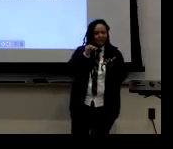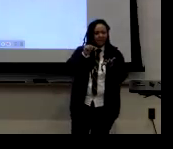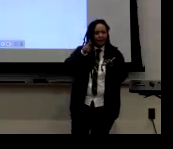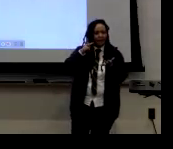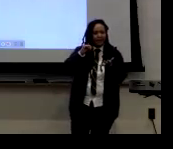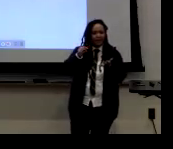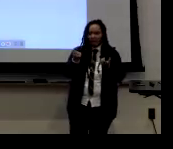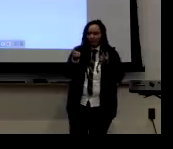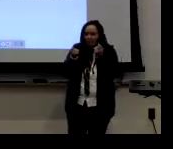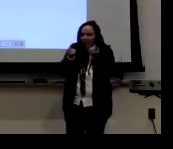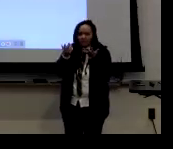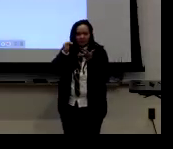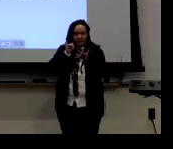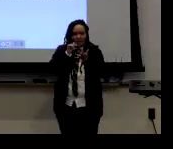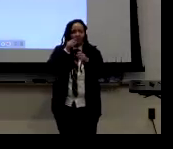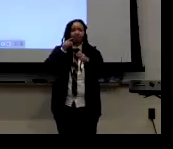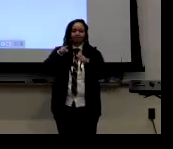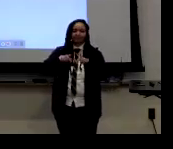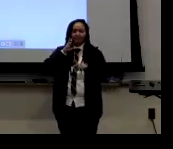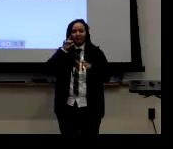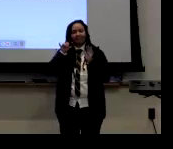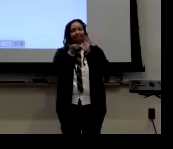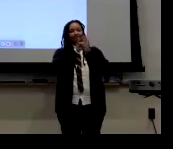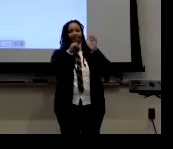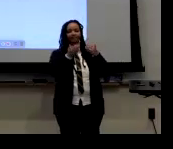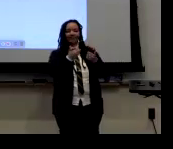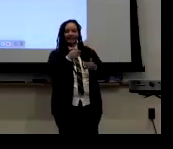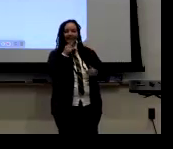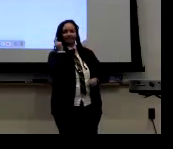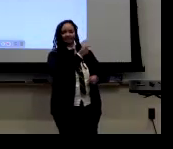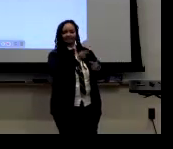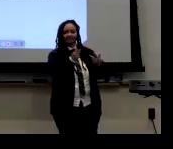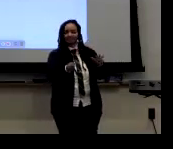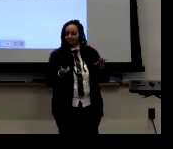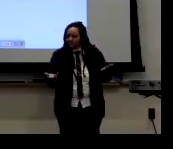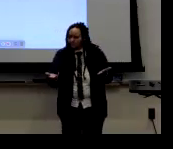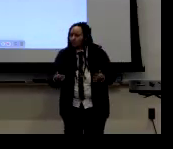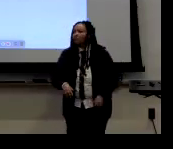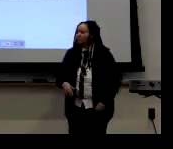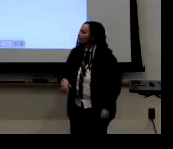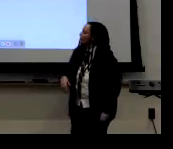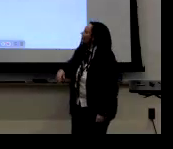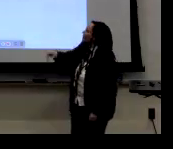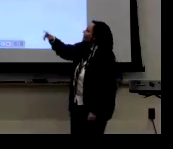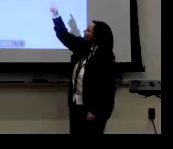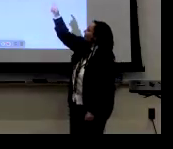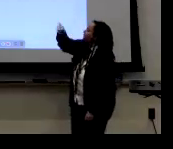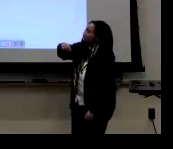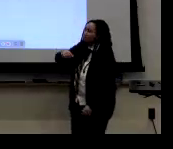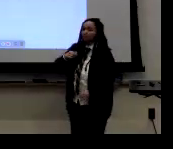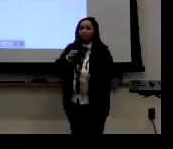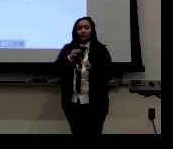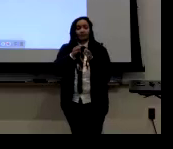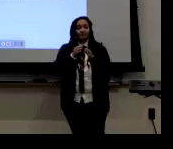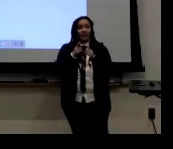about that. What gender markings does ASL have that can for sure identify what